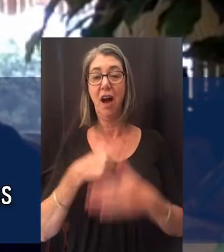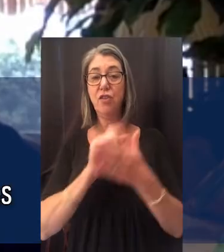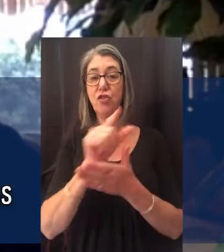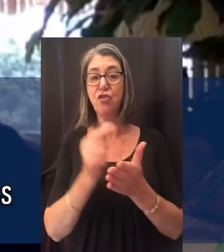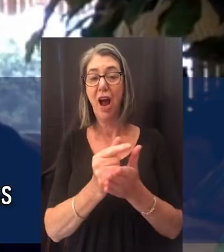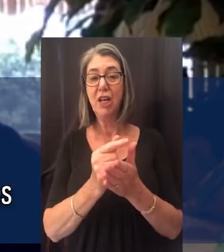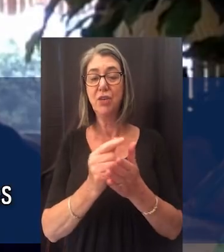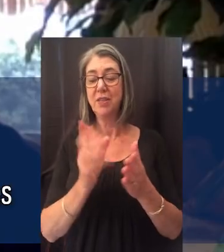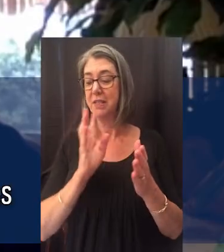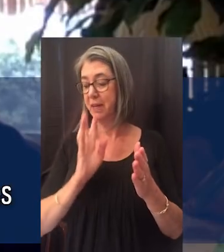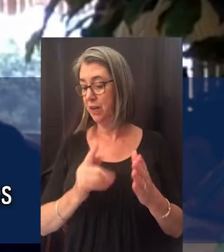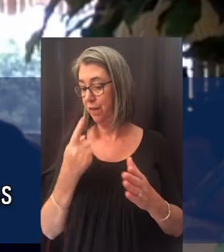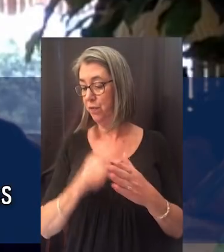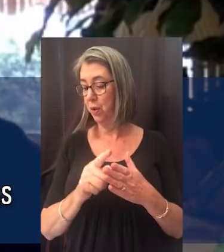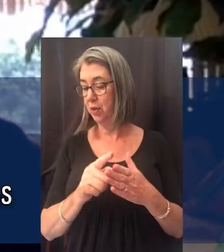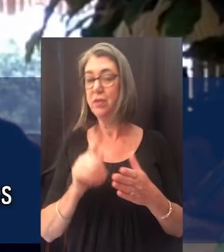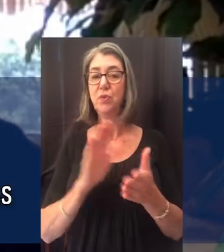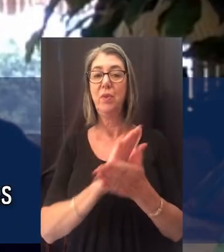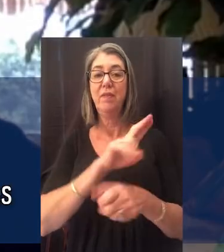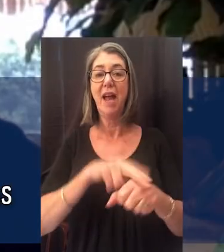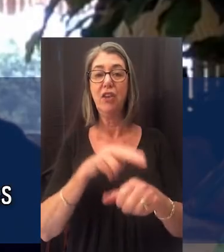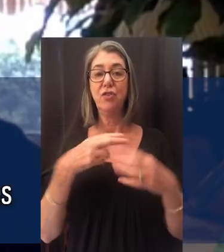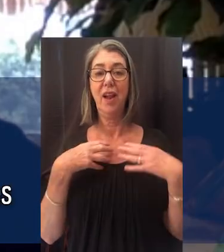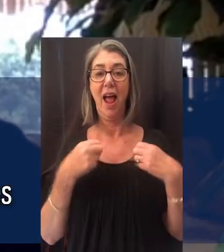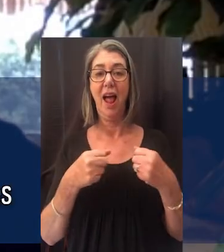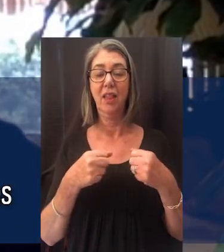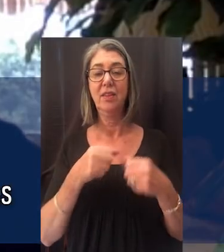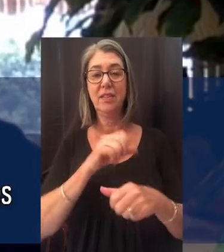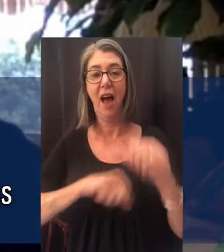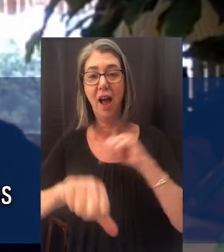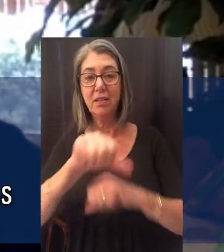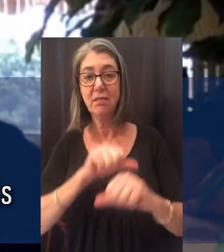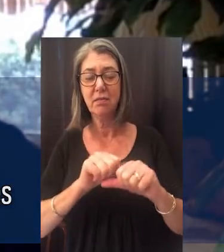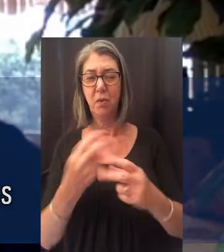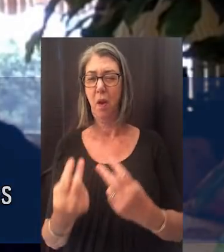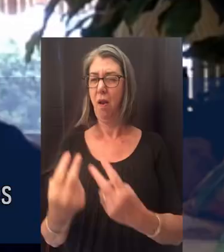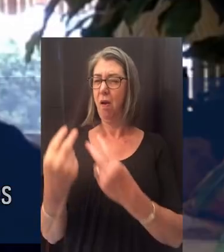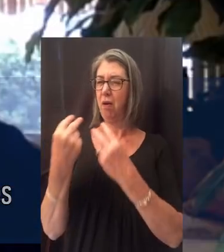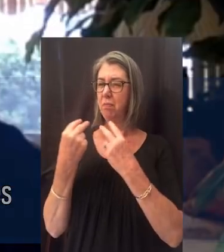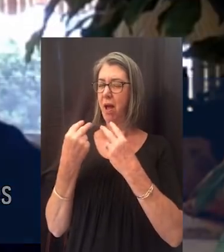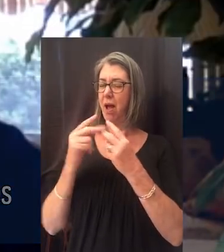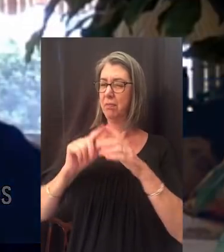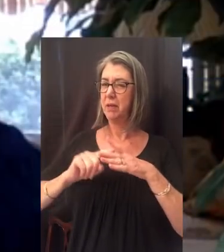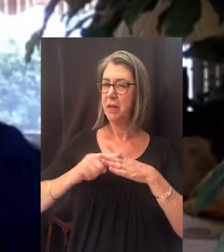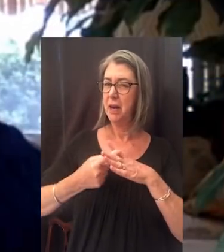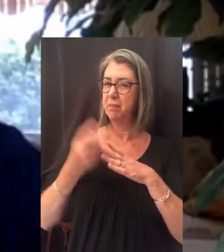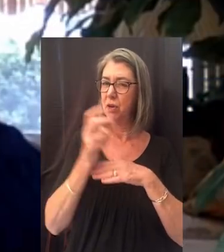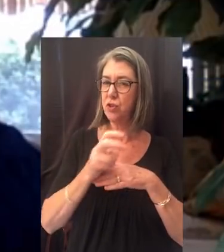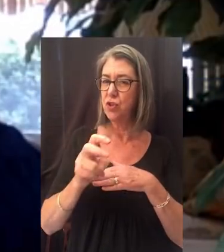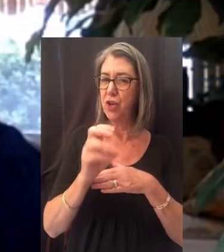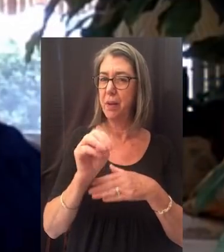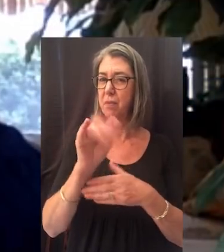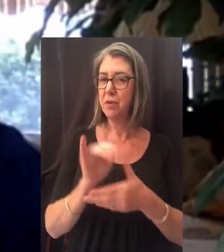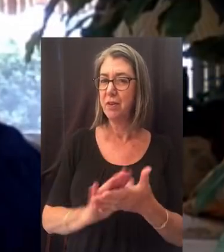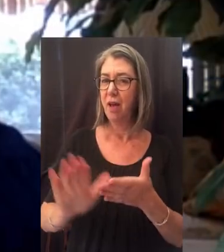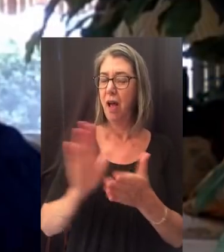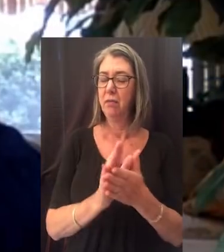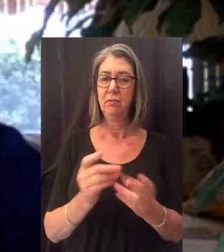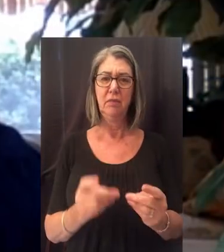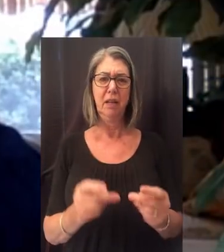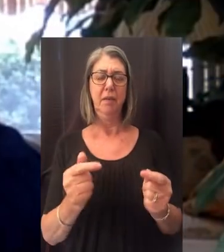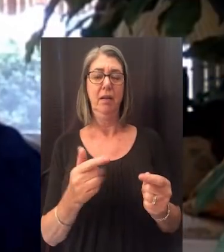Natural Sciences. When I look back at the very beginning of my journey at Mercy College, I immediately feel a sense of